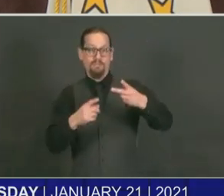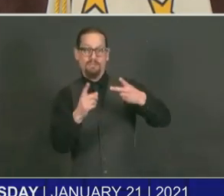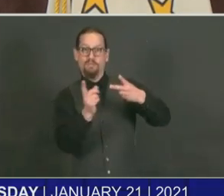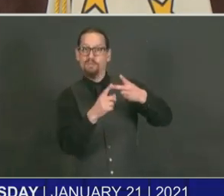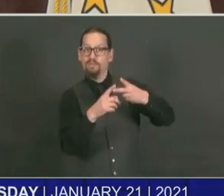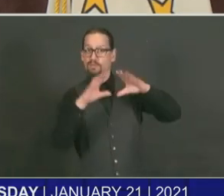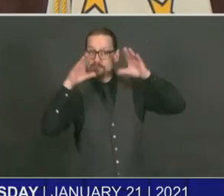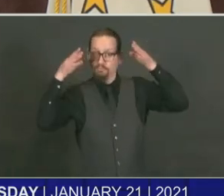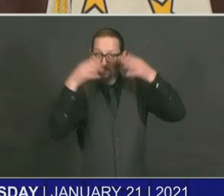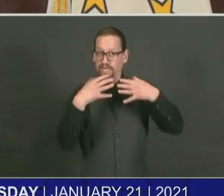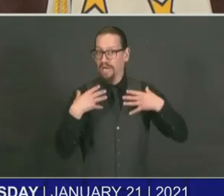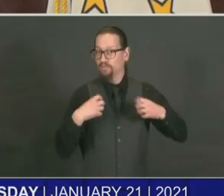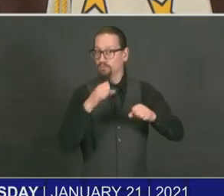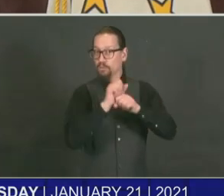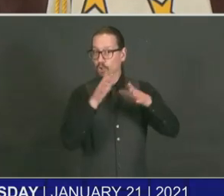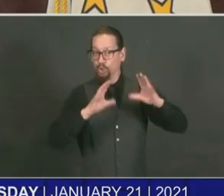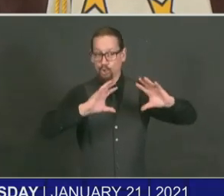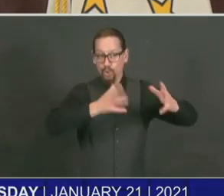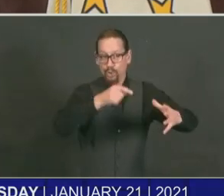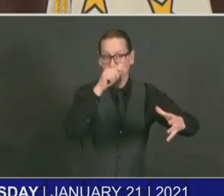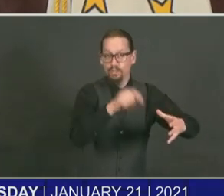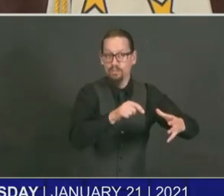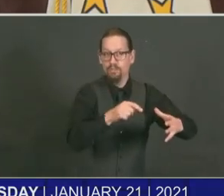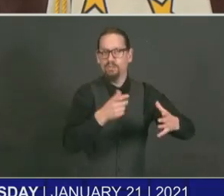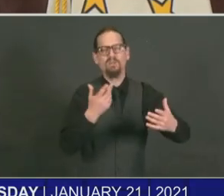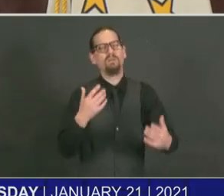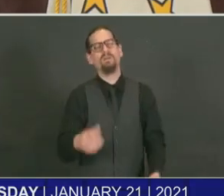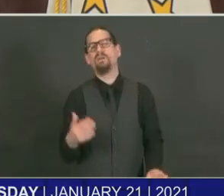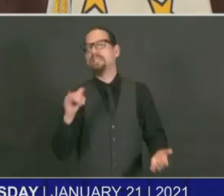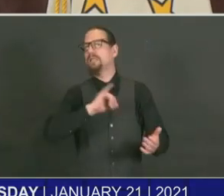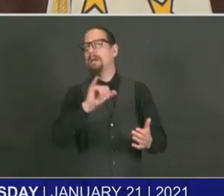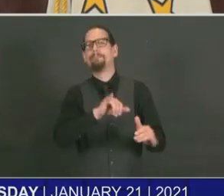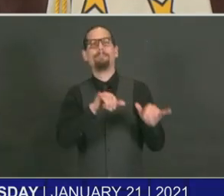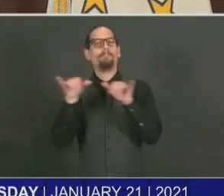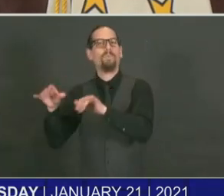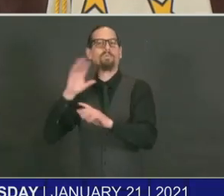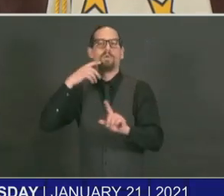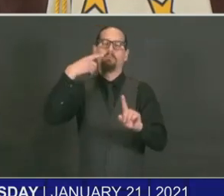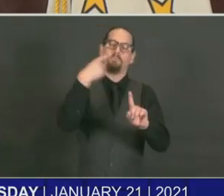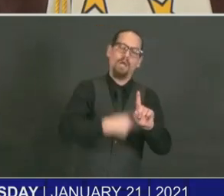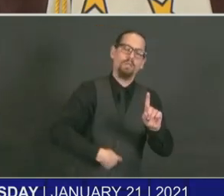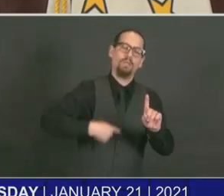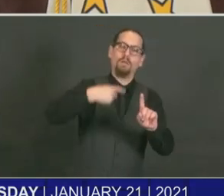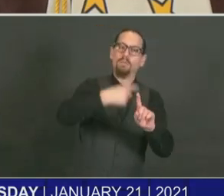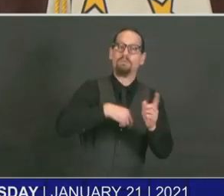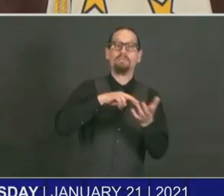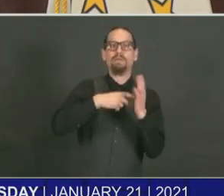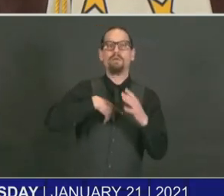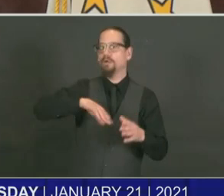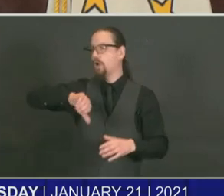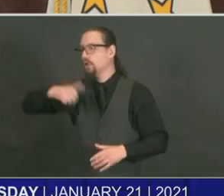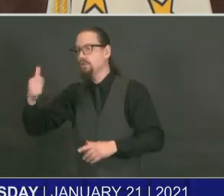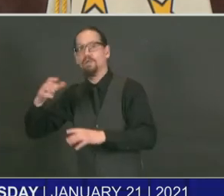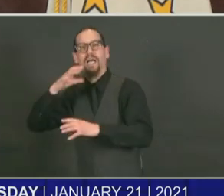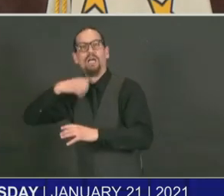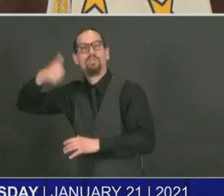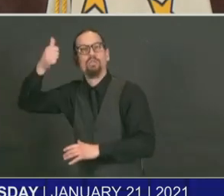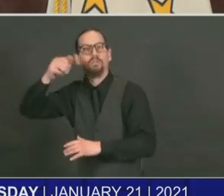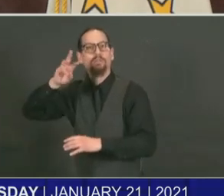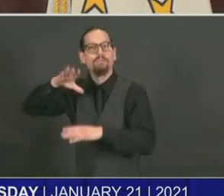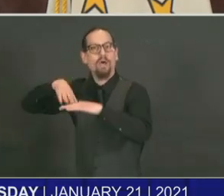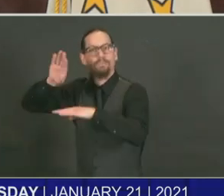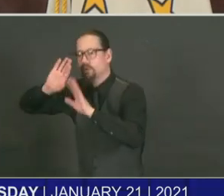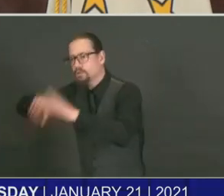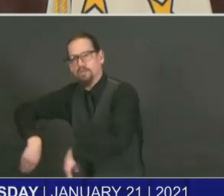to other populations, including older adults. That is, again, why we were taking a stepwise approach to vaccinating healthcare workers as well.